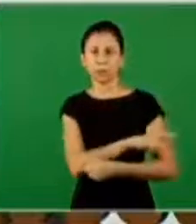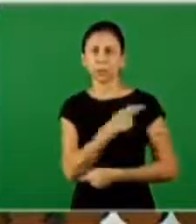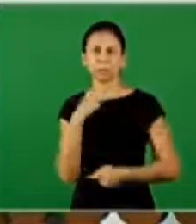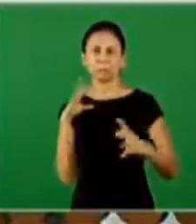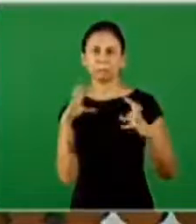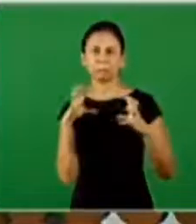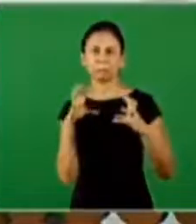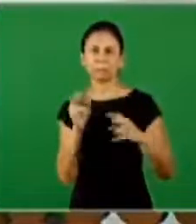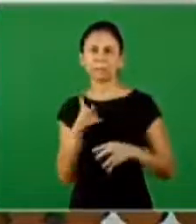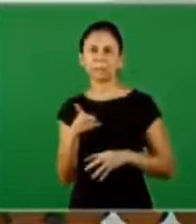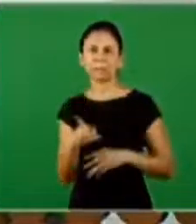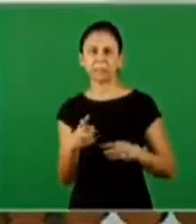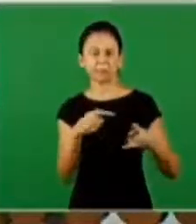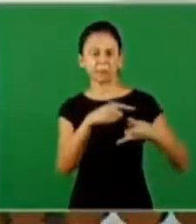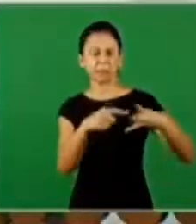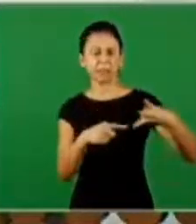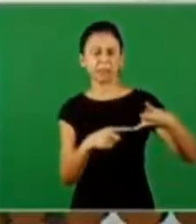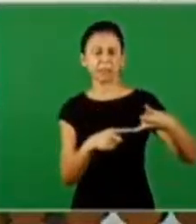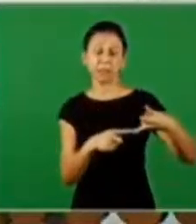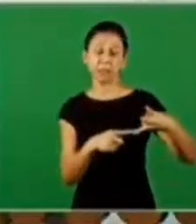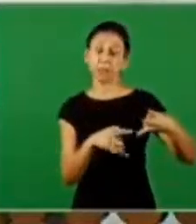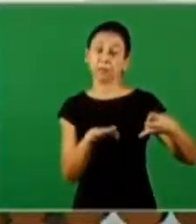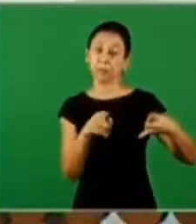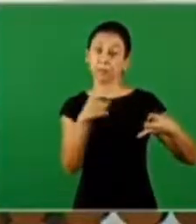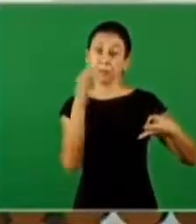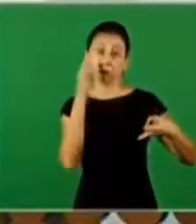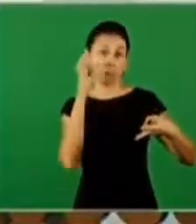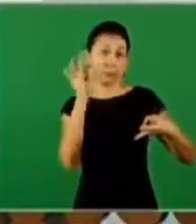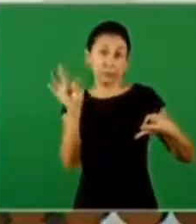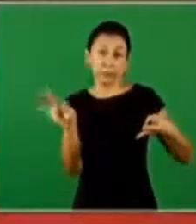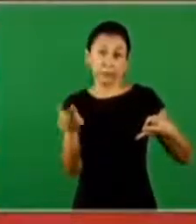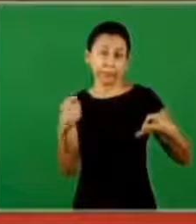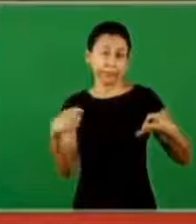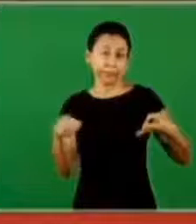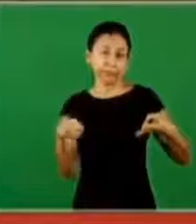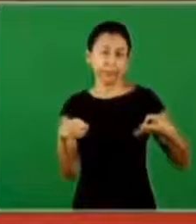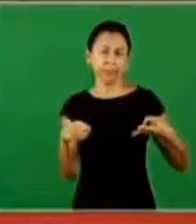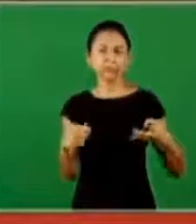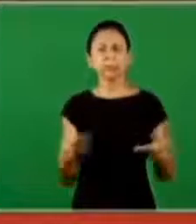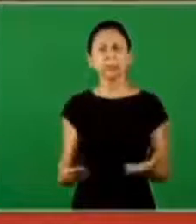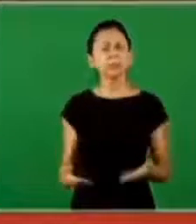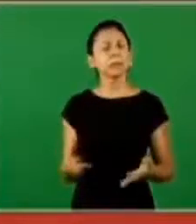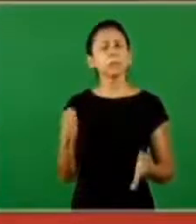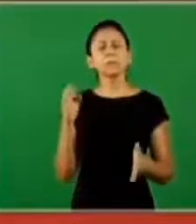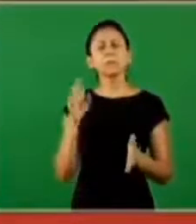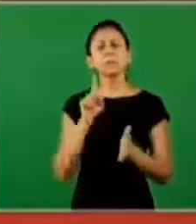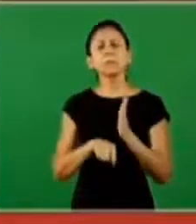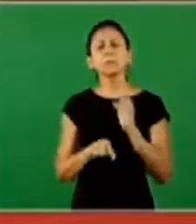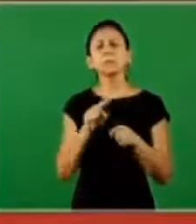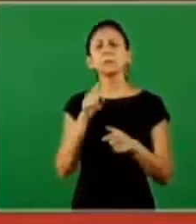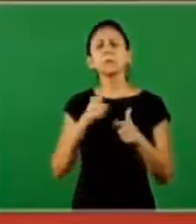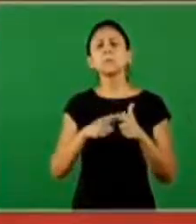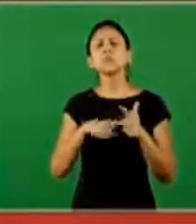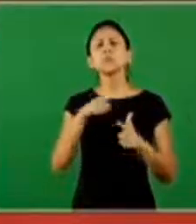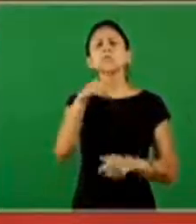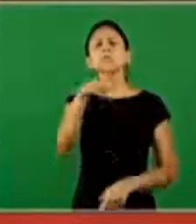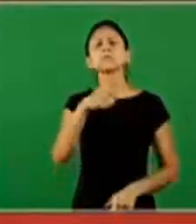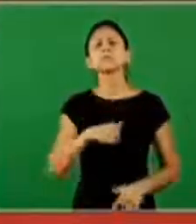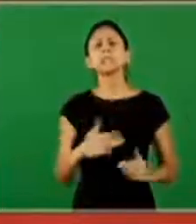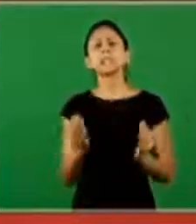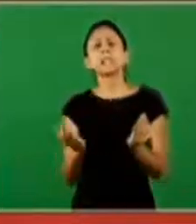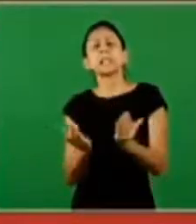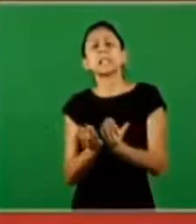don't discuss, you always end up in a fight. But you have to give you a witness. If somebody asks you and say why are you